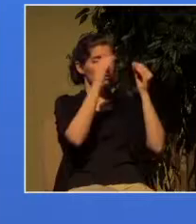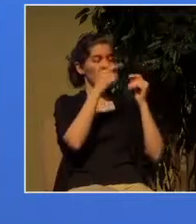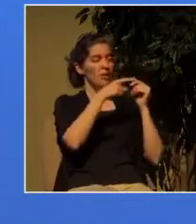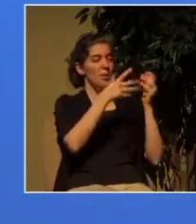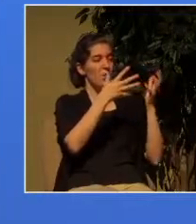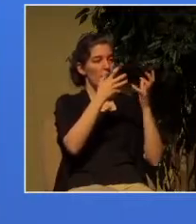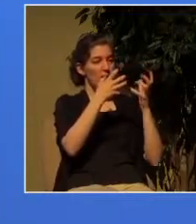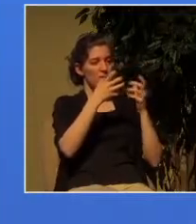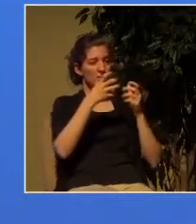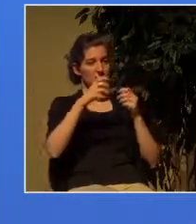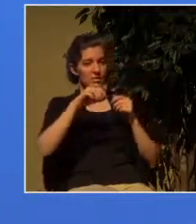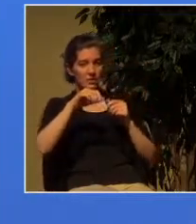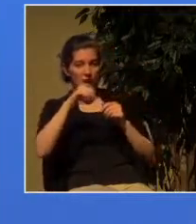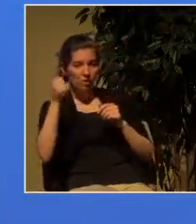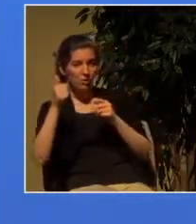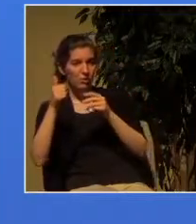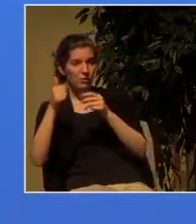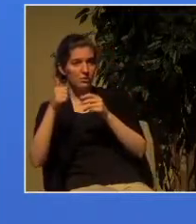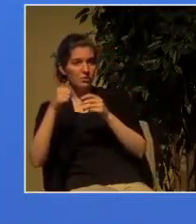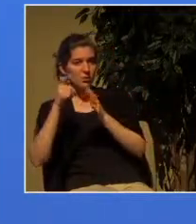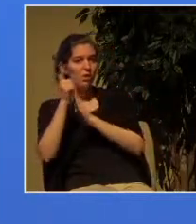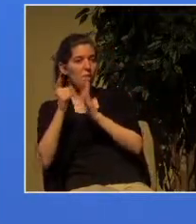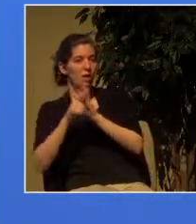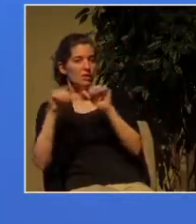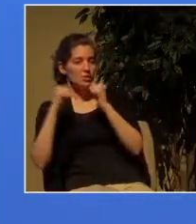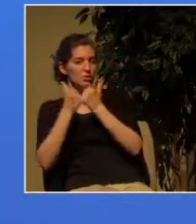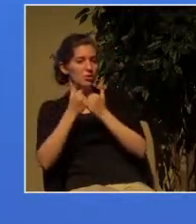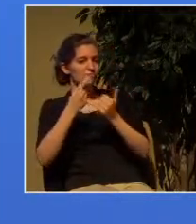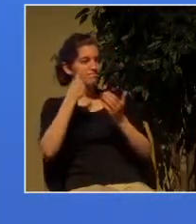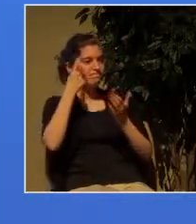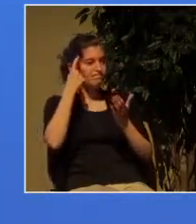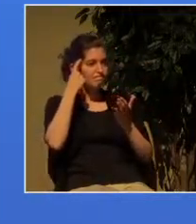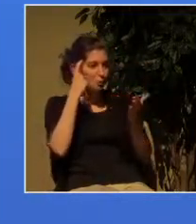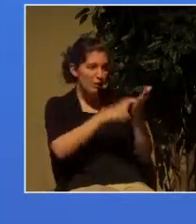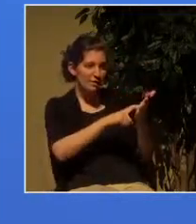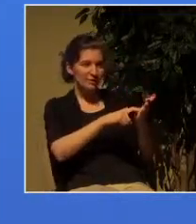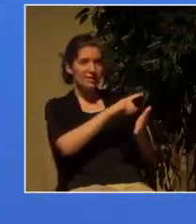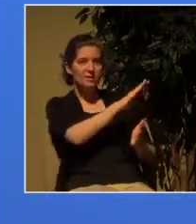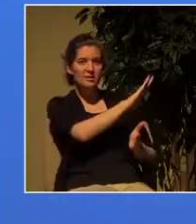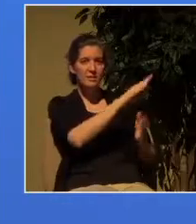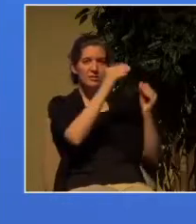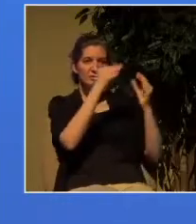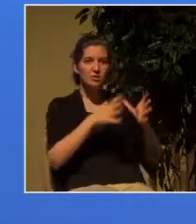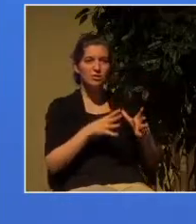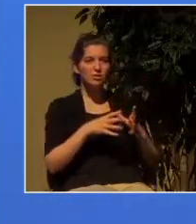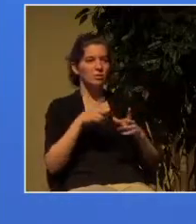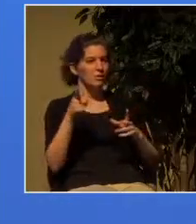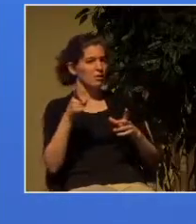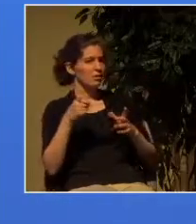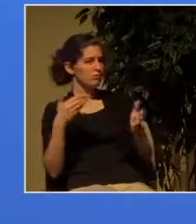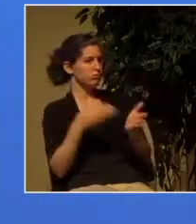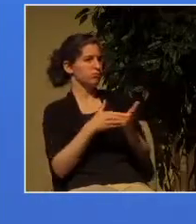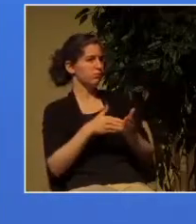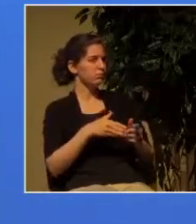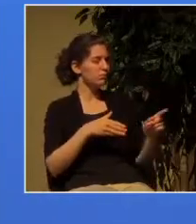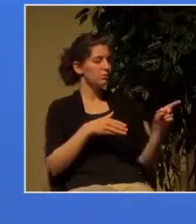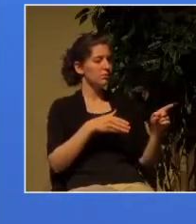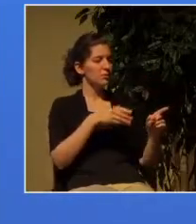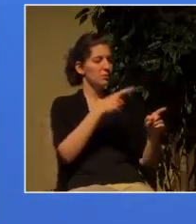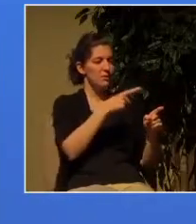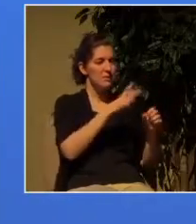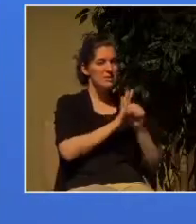Supreme Court because teachers unions were fighting them on a faith and behavior issues